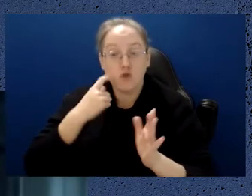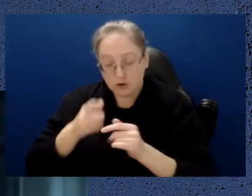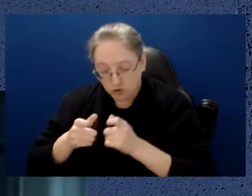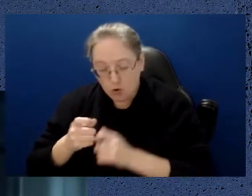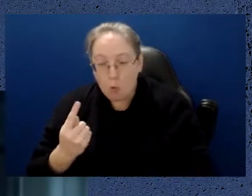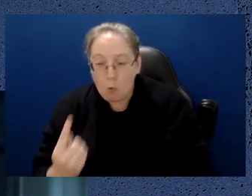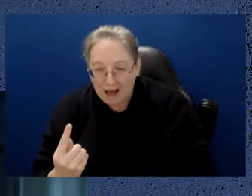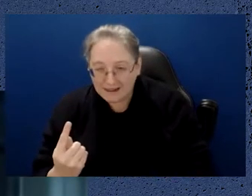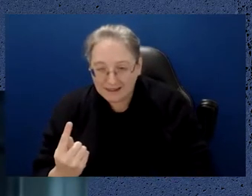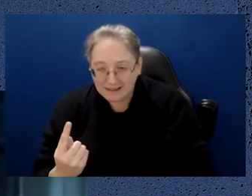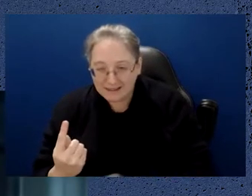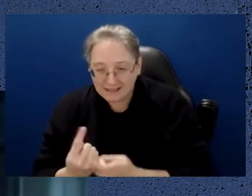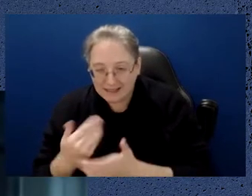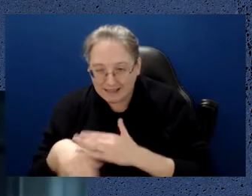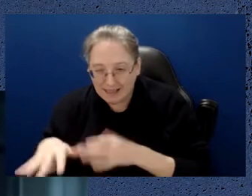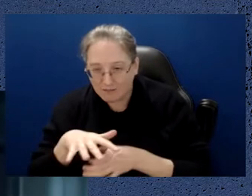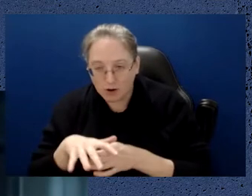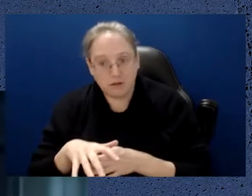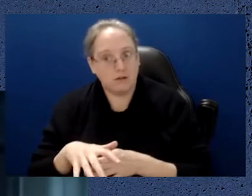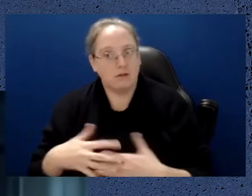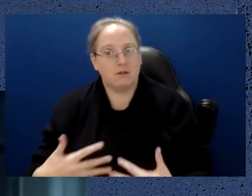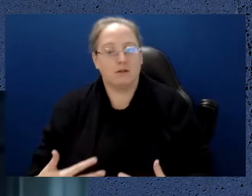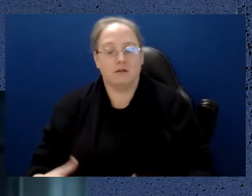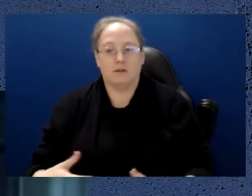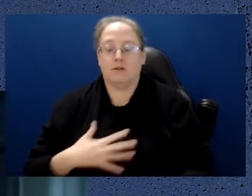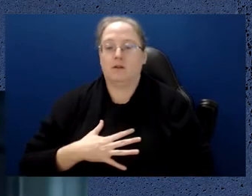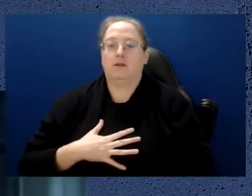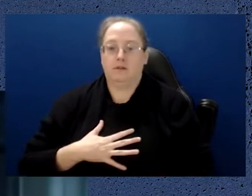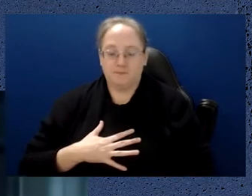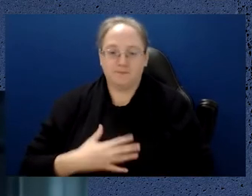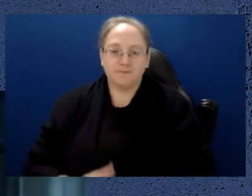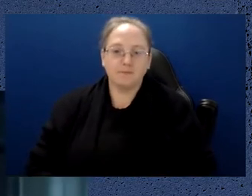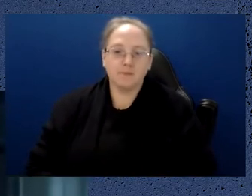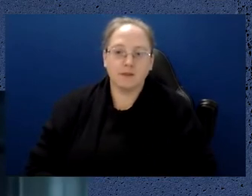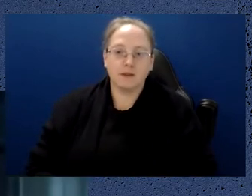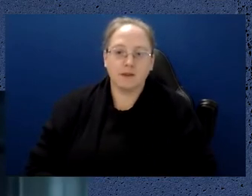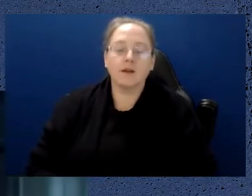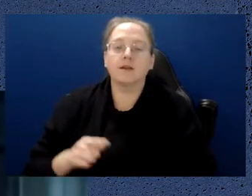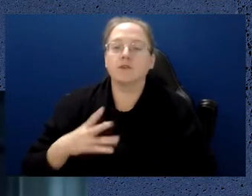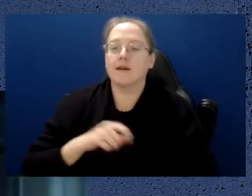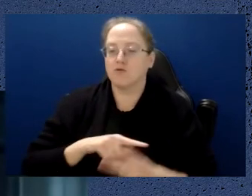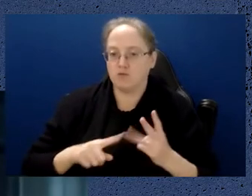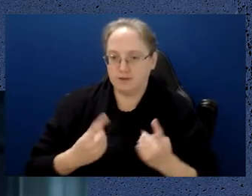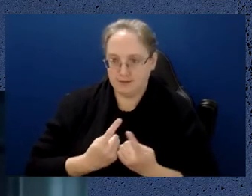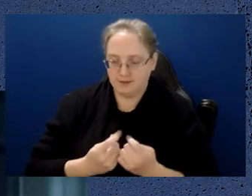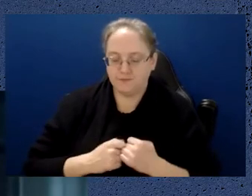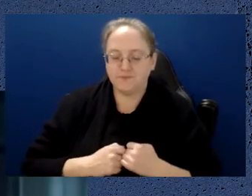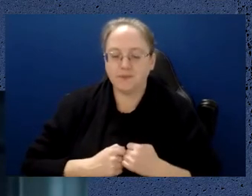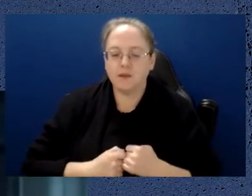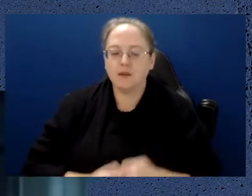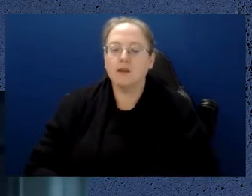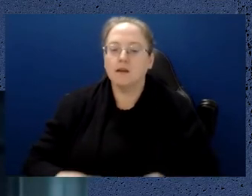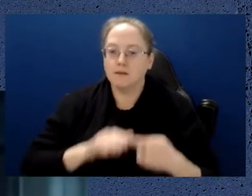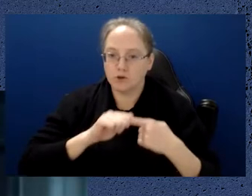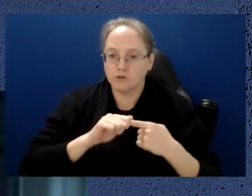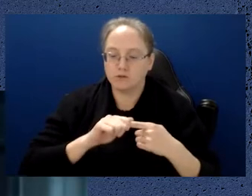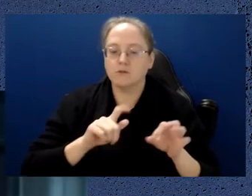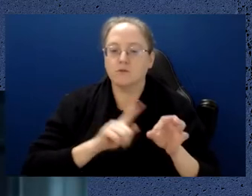quantum technology, there are basically three different areas. The first I'll mention is quantum sensing.